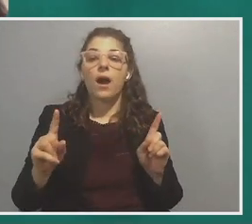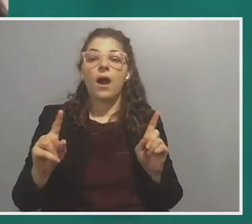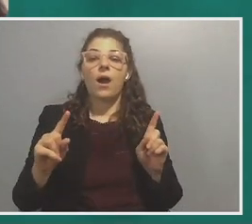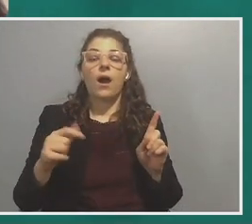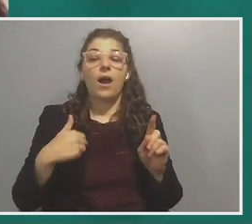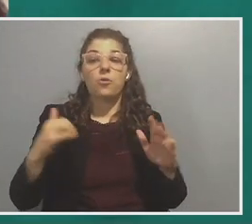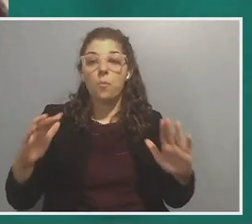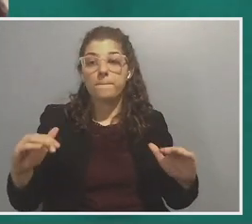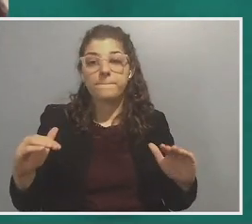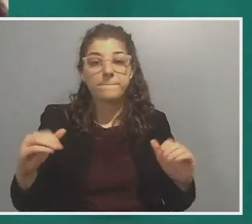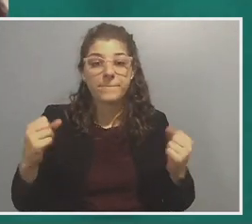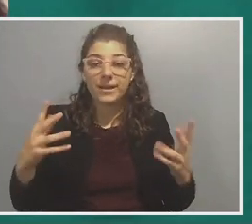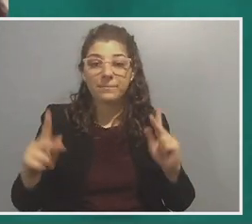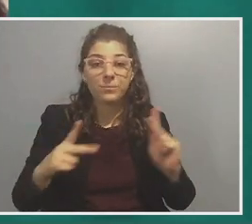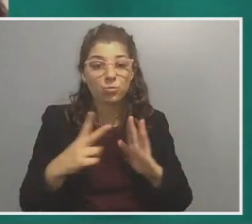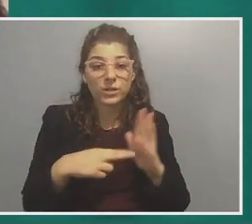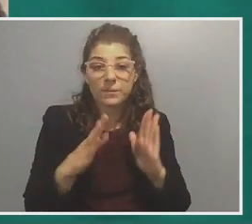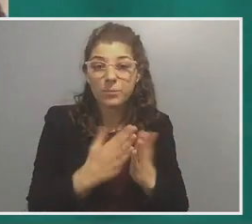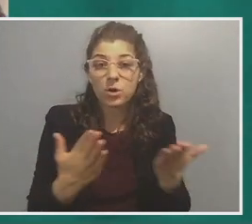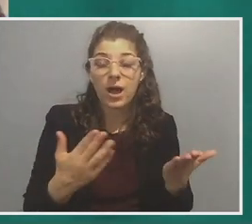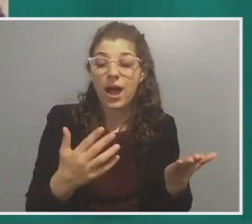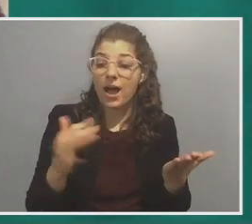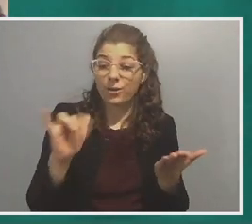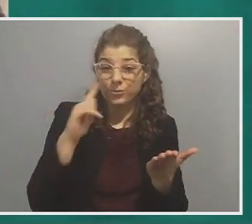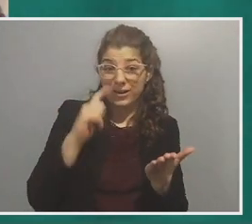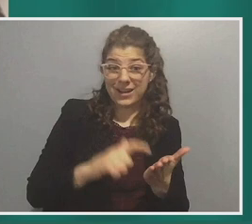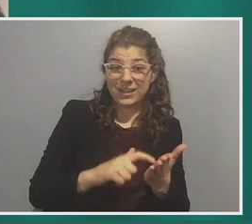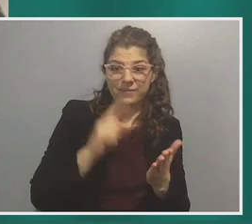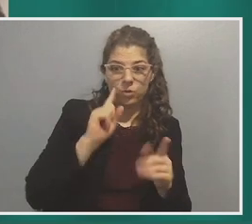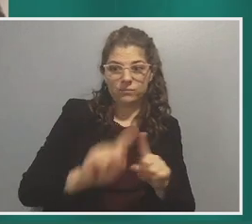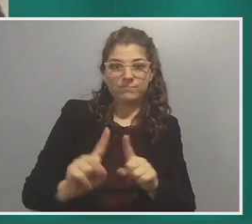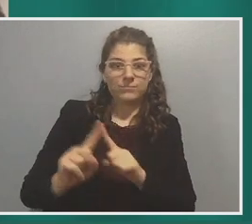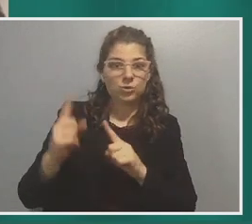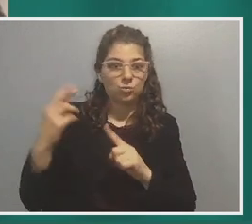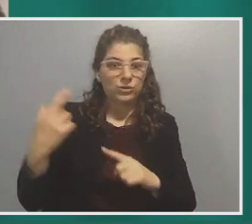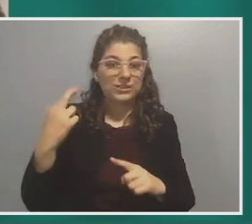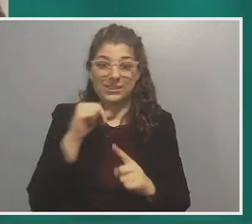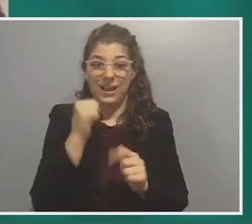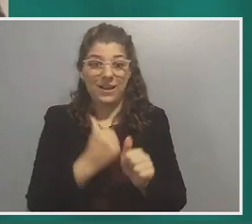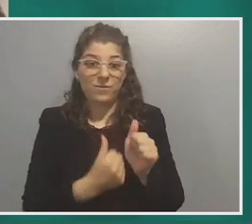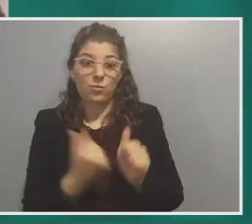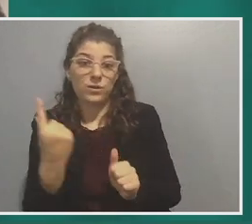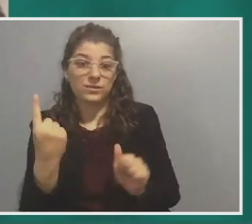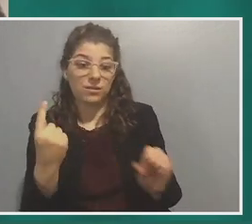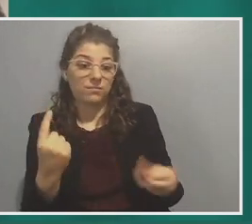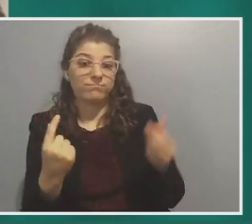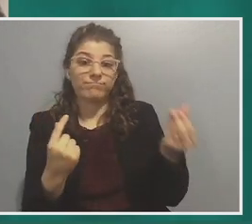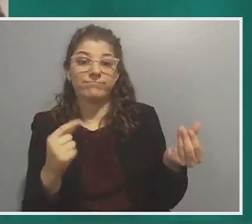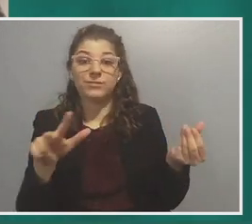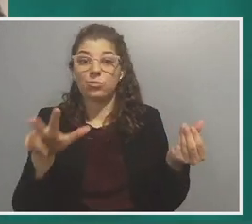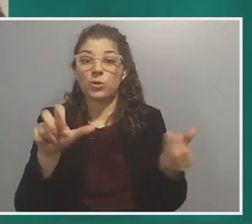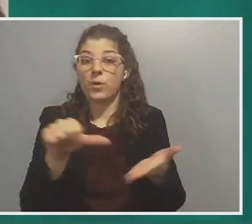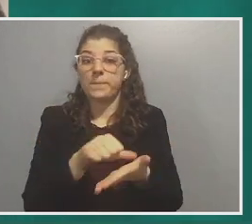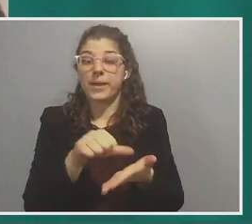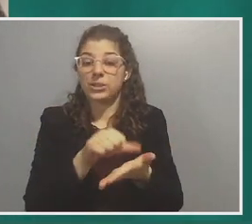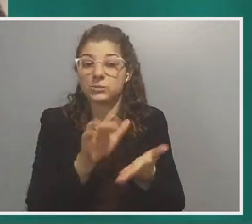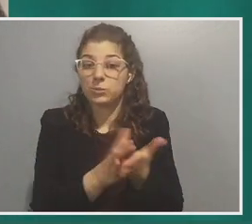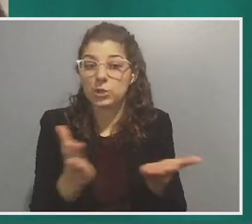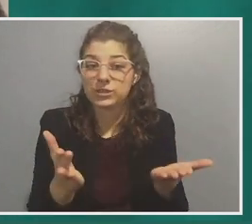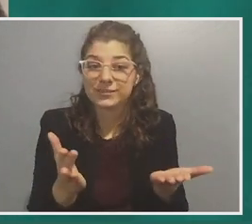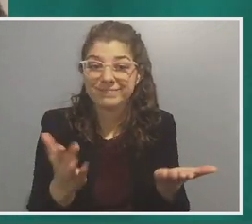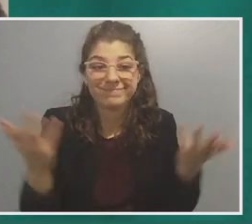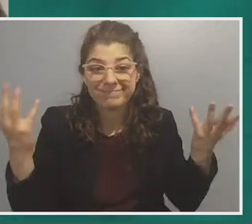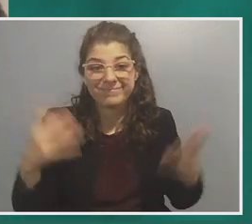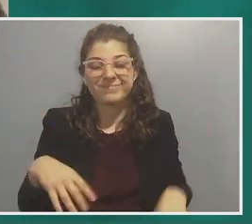many people read the book. I also recognize that for a variety of reasons, not everybody's going to pick up a 300 page book. Um, and,